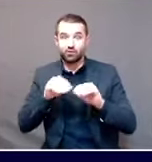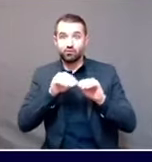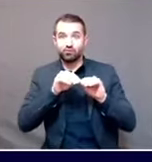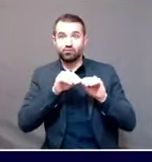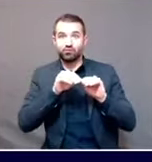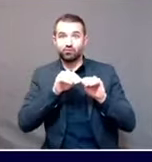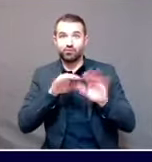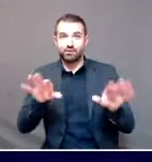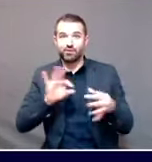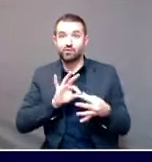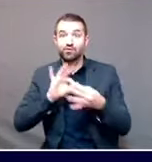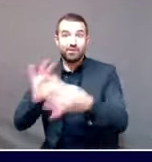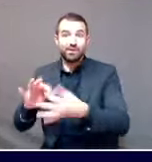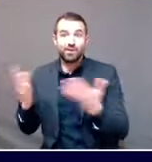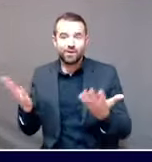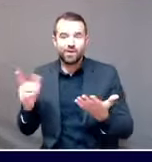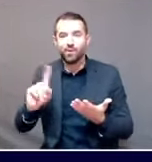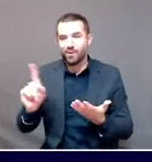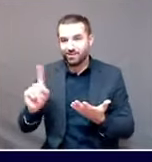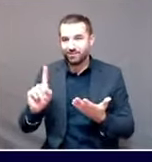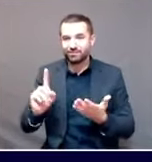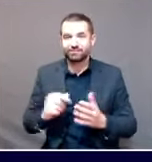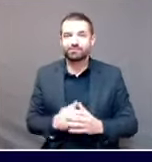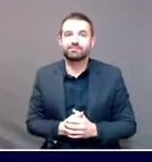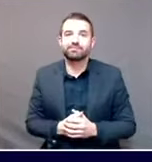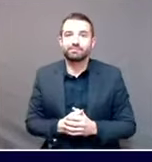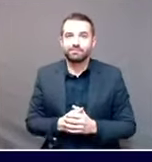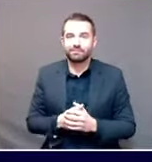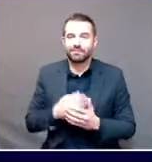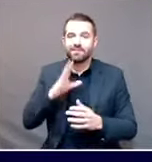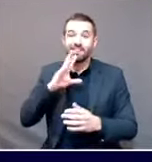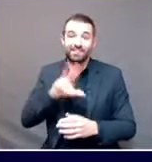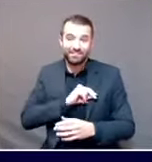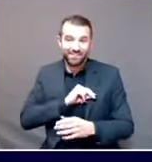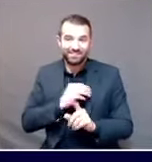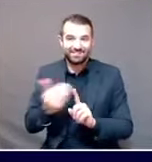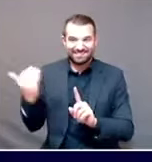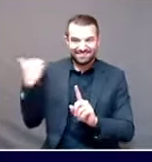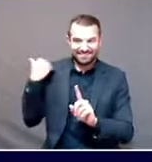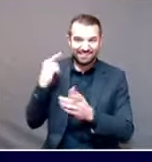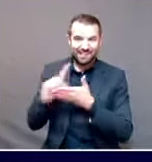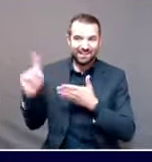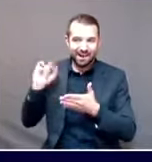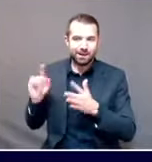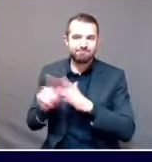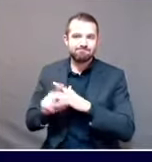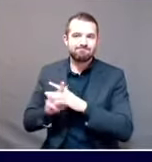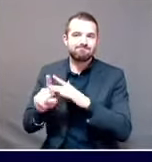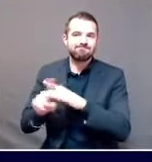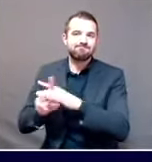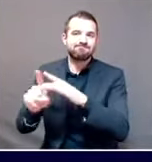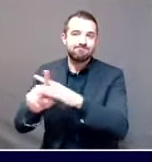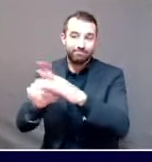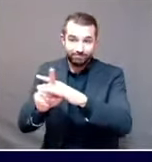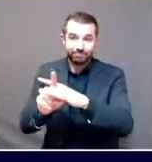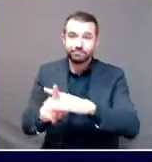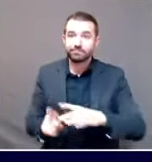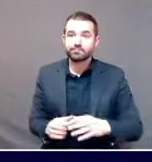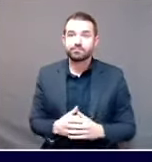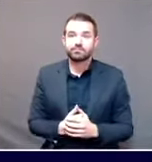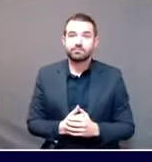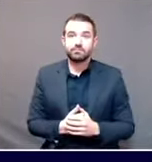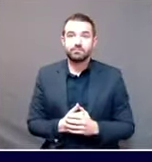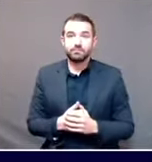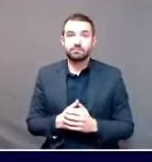may have occurred over the recent Thanksgiving holiday. All of those things have generated a record number of outbreaks.